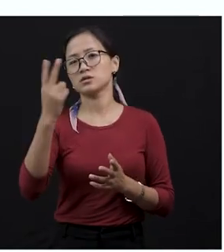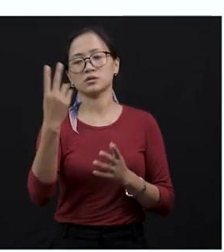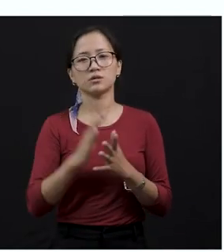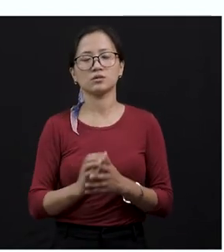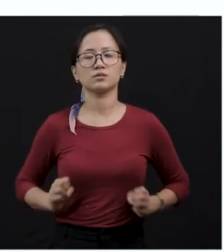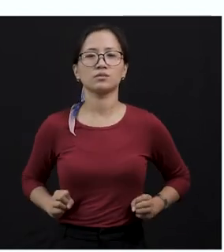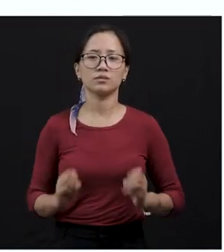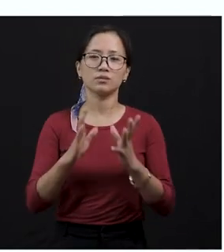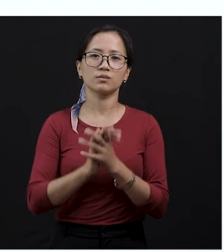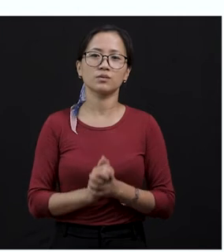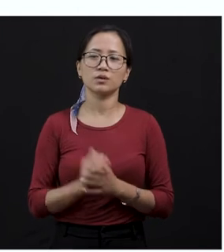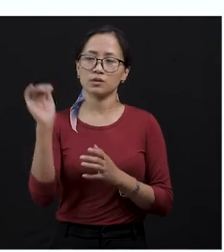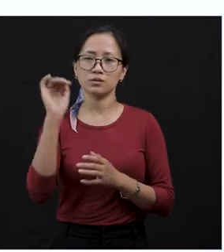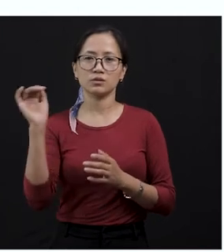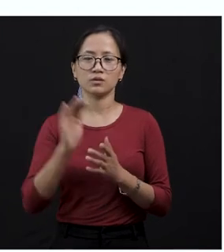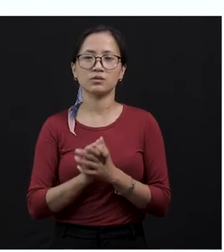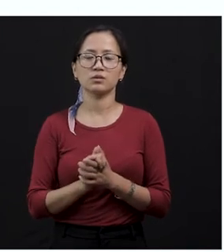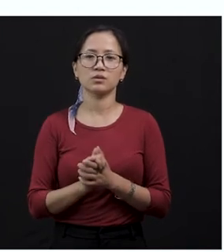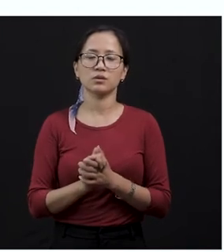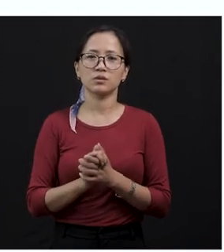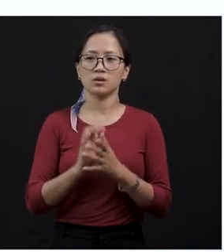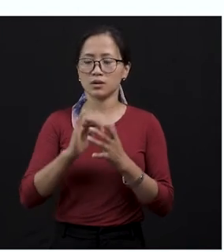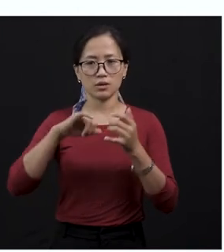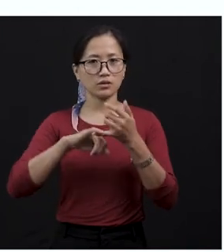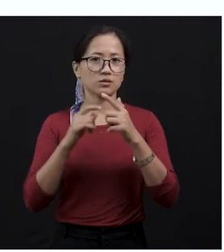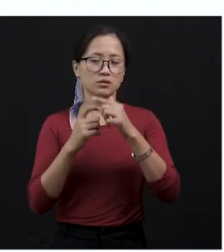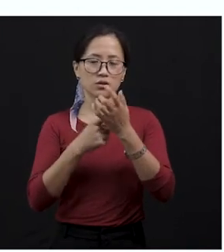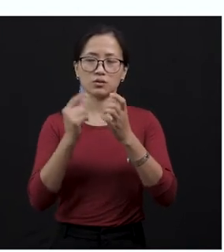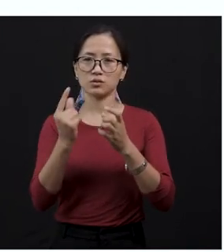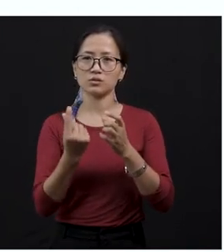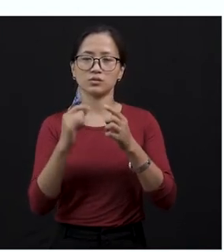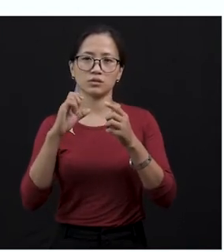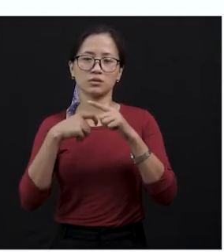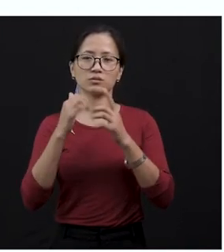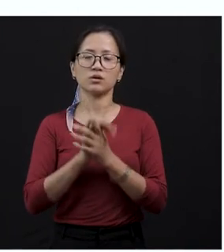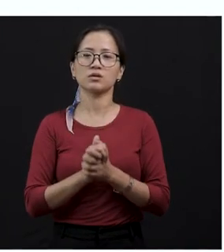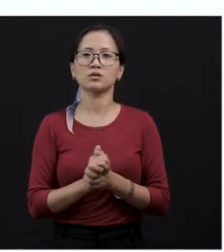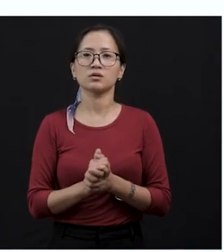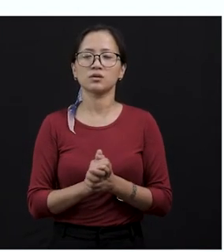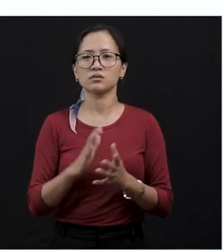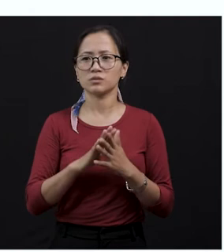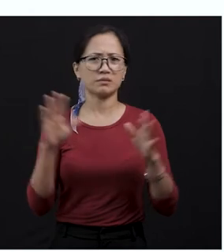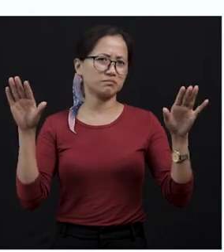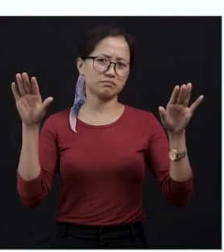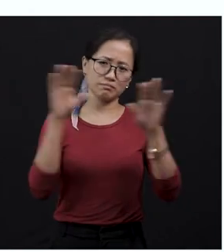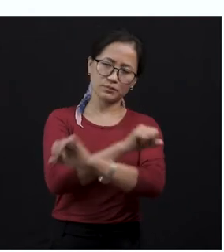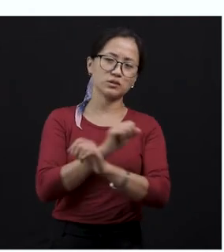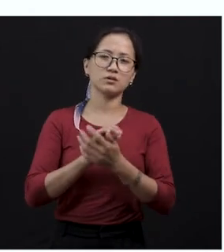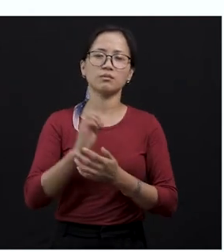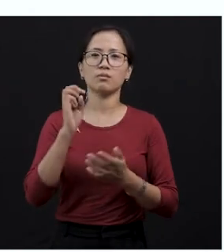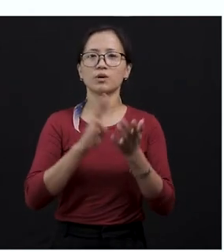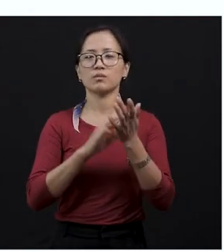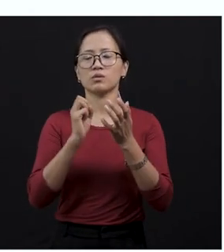round began, okay? The cobra began to strike the mangos. And then it missed the mangos again. So the same